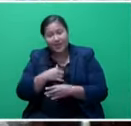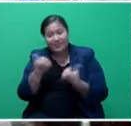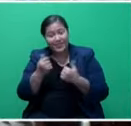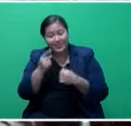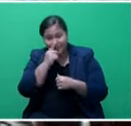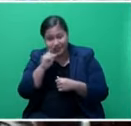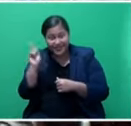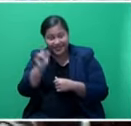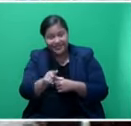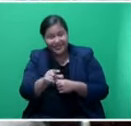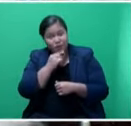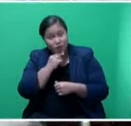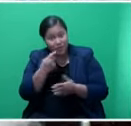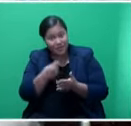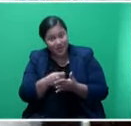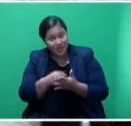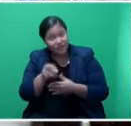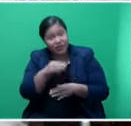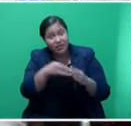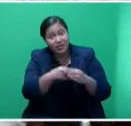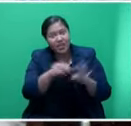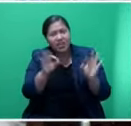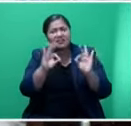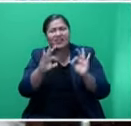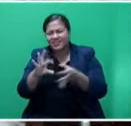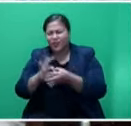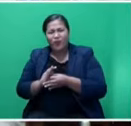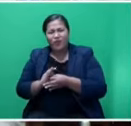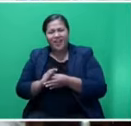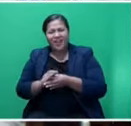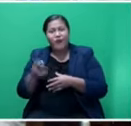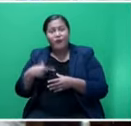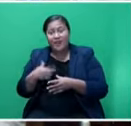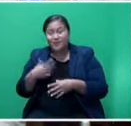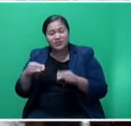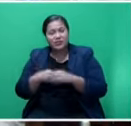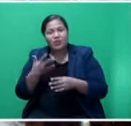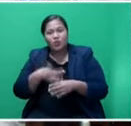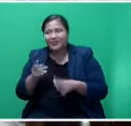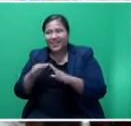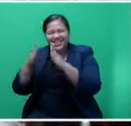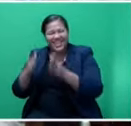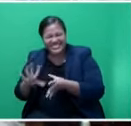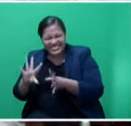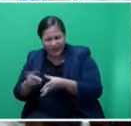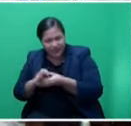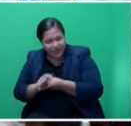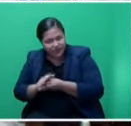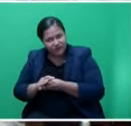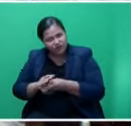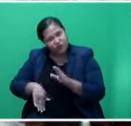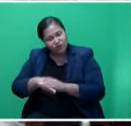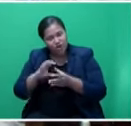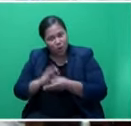we are lending money to don't have any assets. Banks actually want assets or they want people full-time employment. They